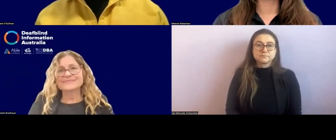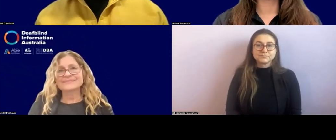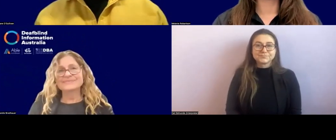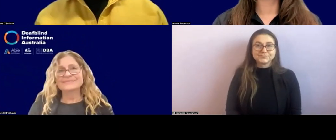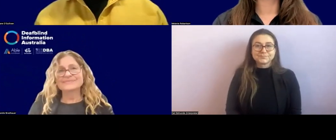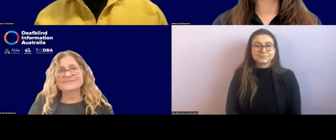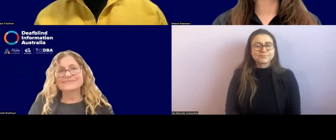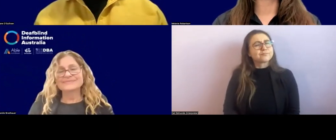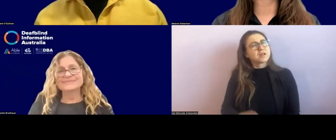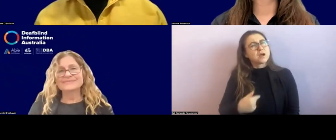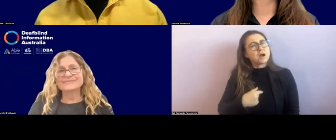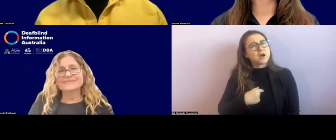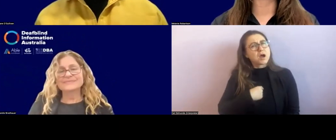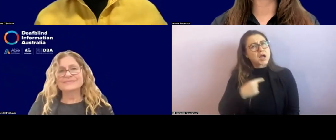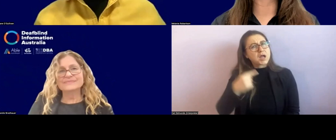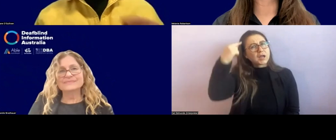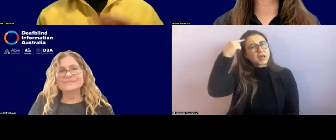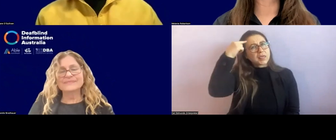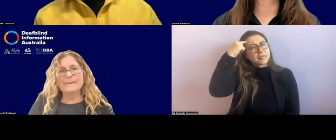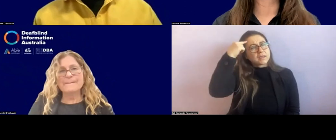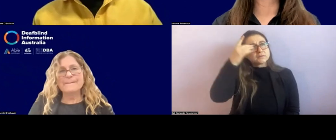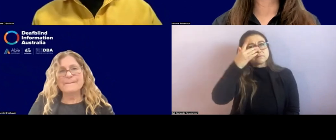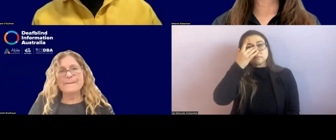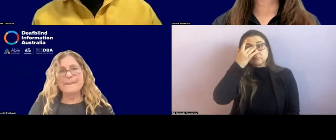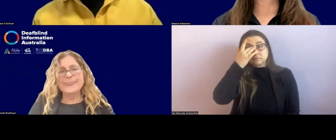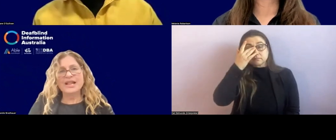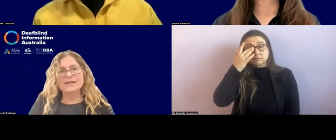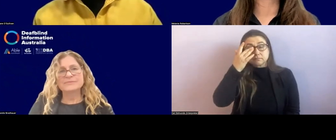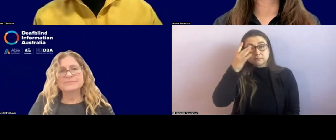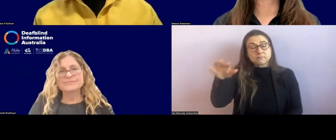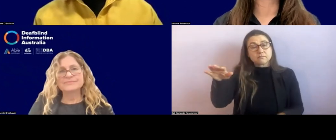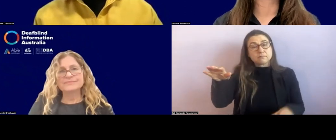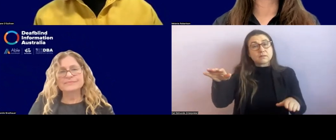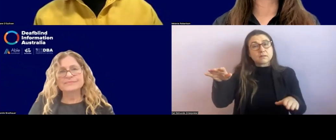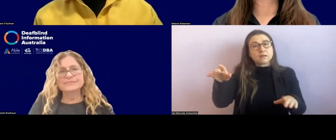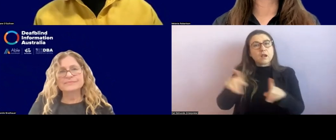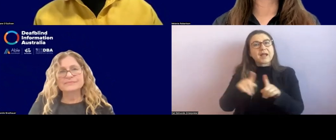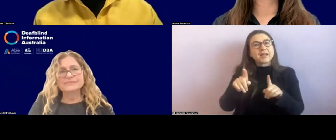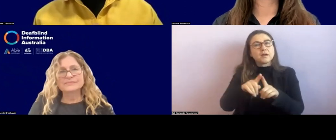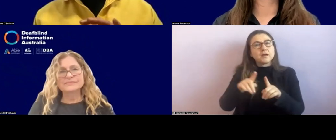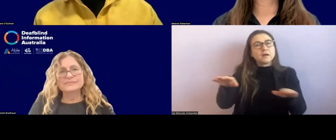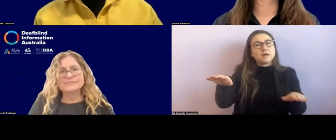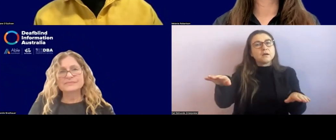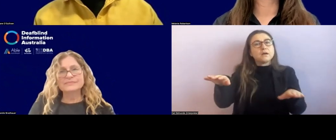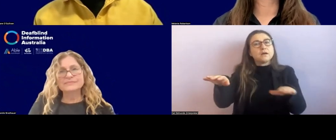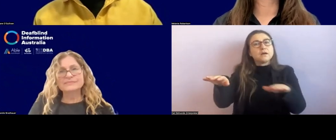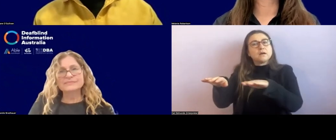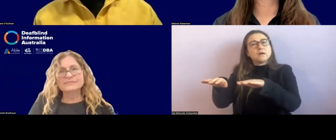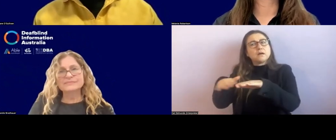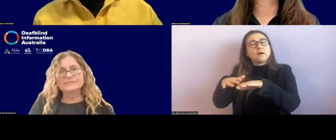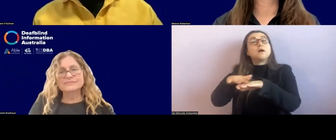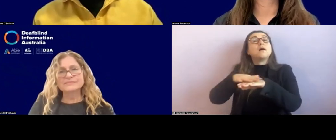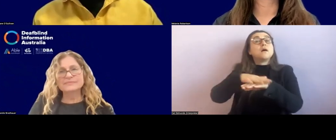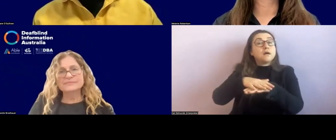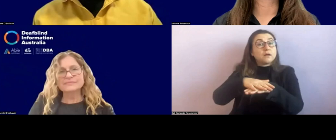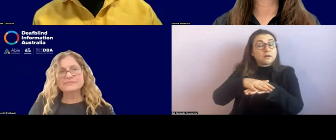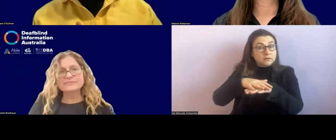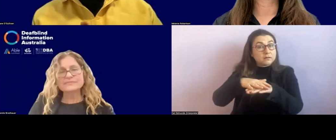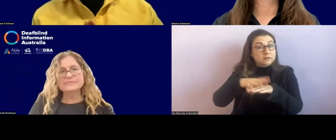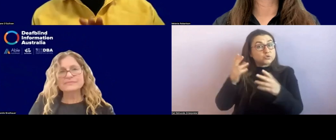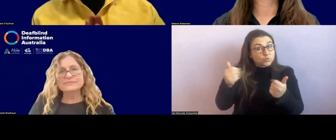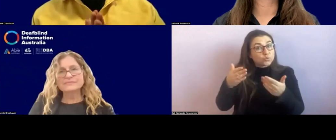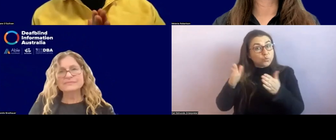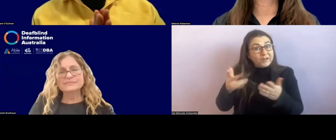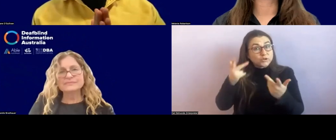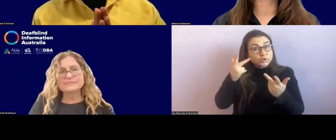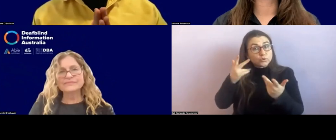I think that, um, putting your hand near someone's hand as an offering to communicate, um, or to have a session is a really good way.